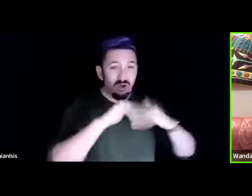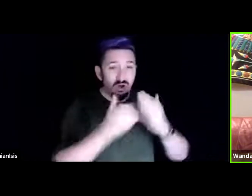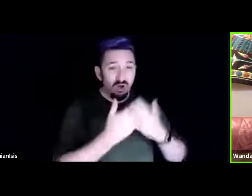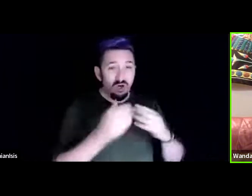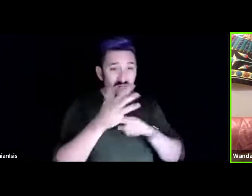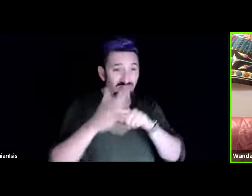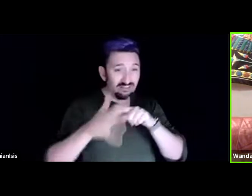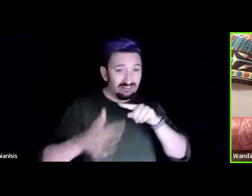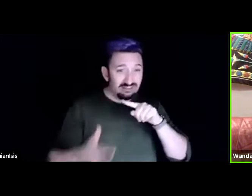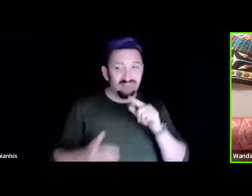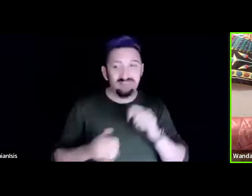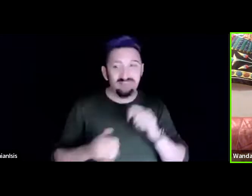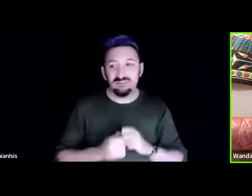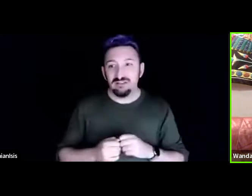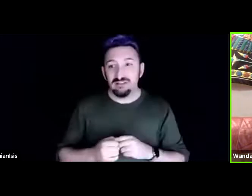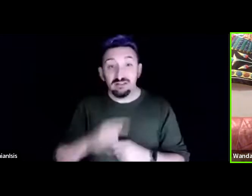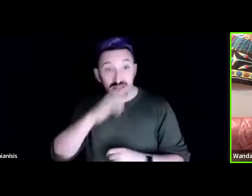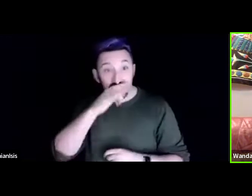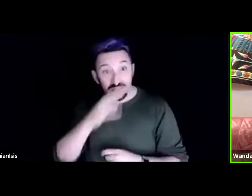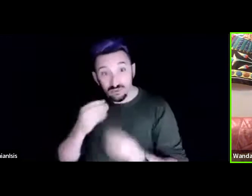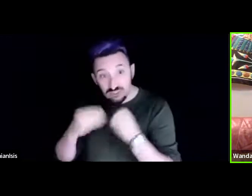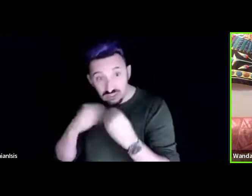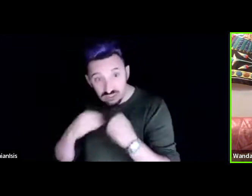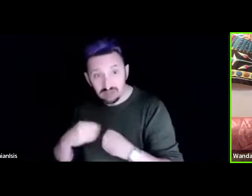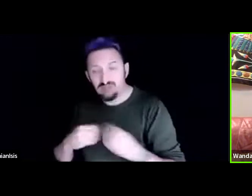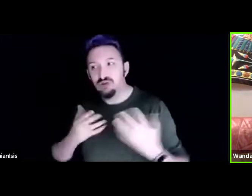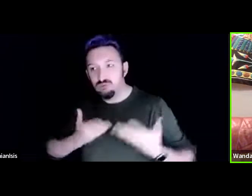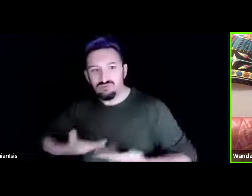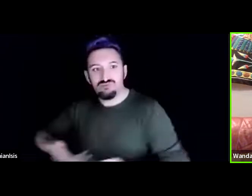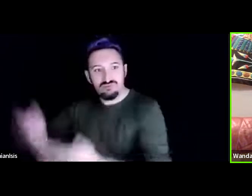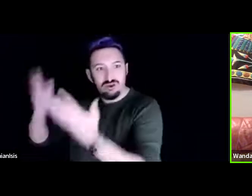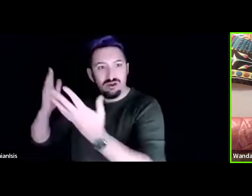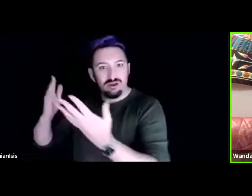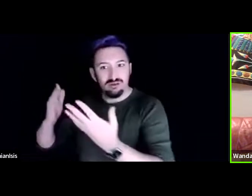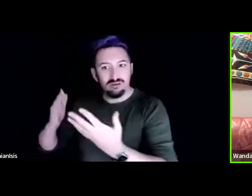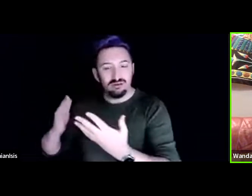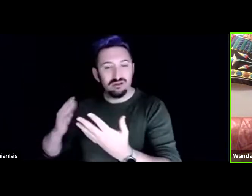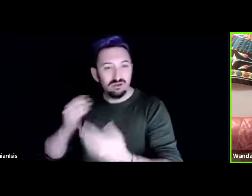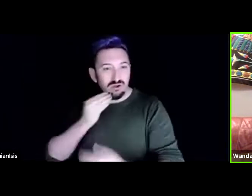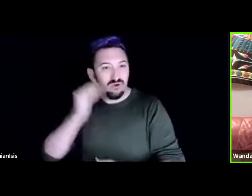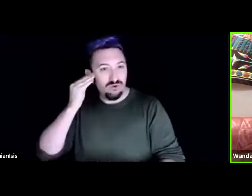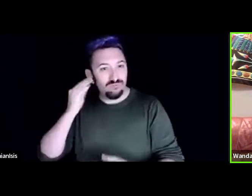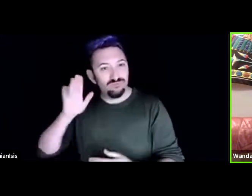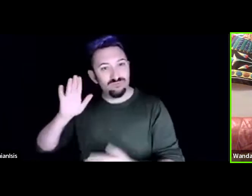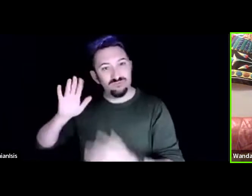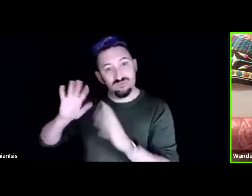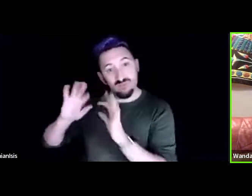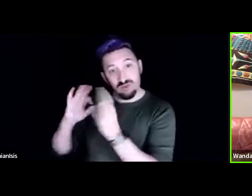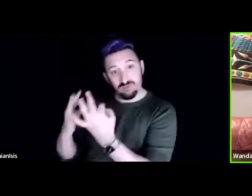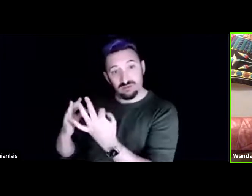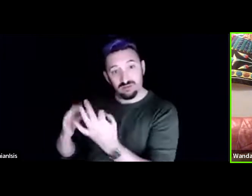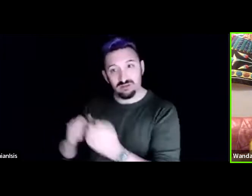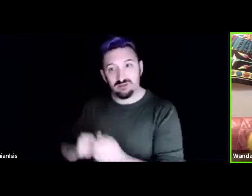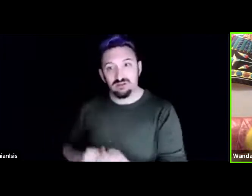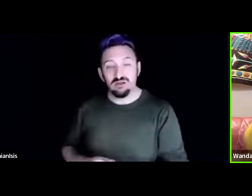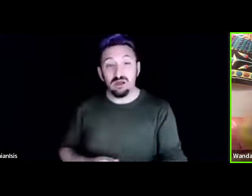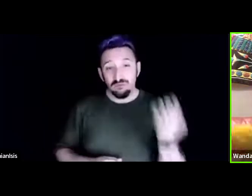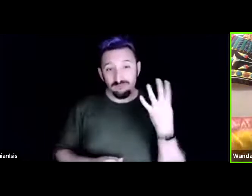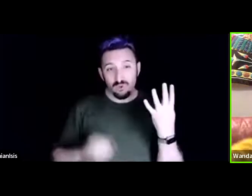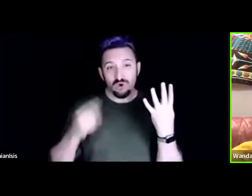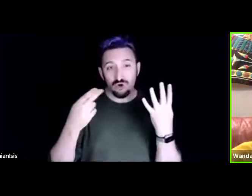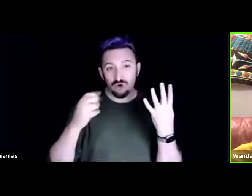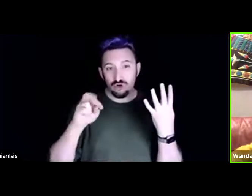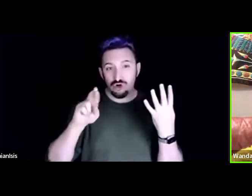harvesting the foods and everybody went home with food for their families and there were four herbs that were just